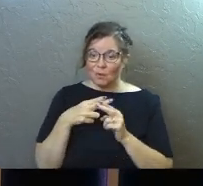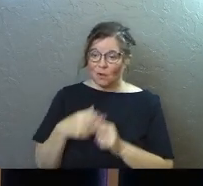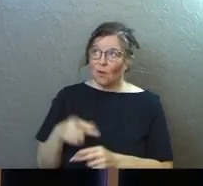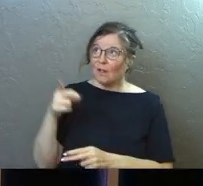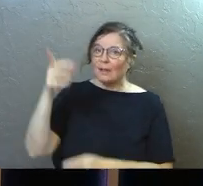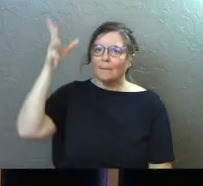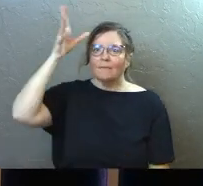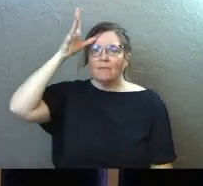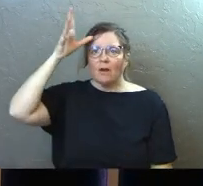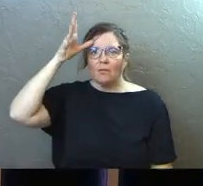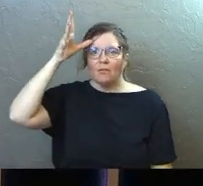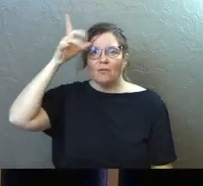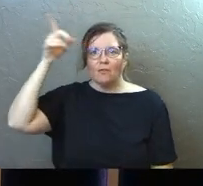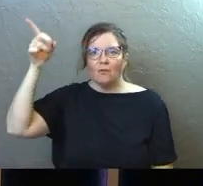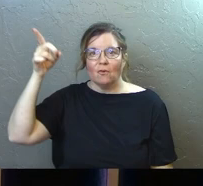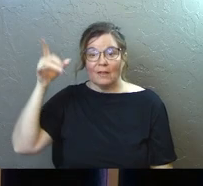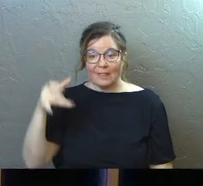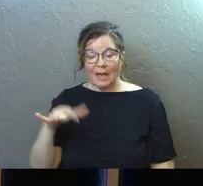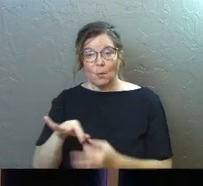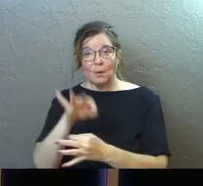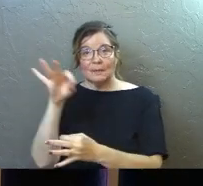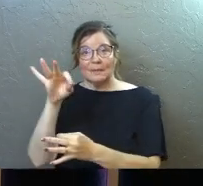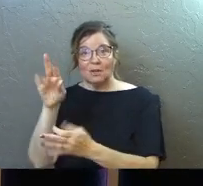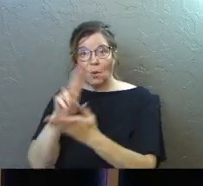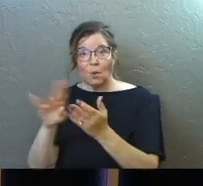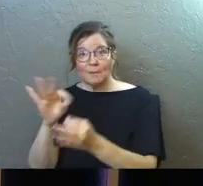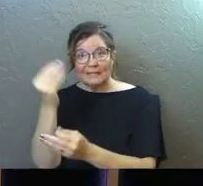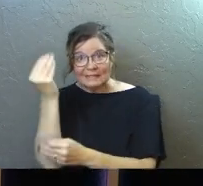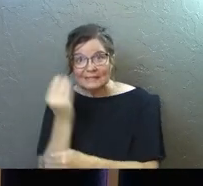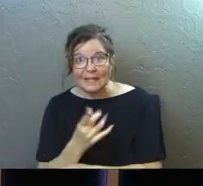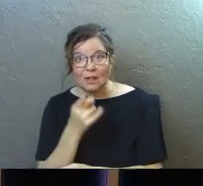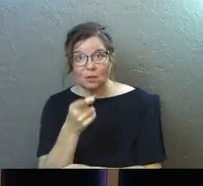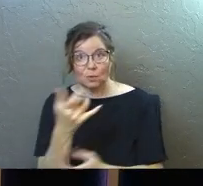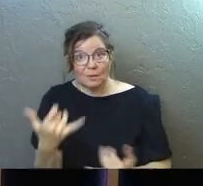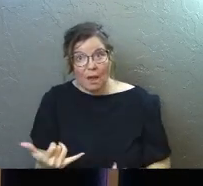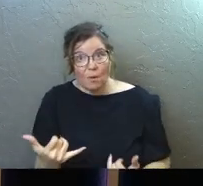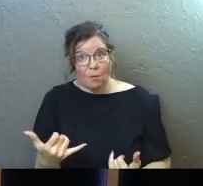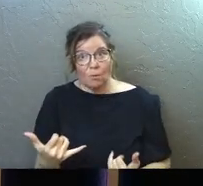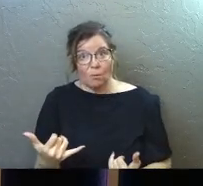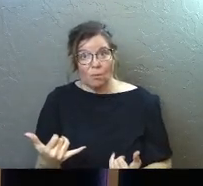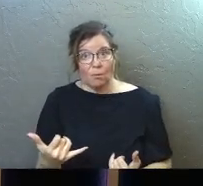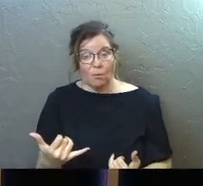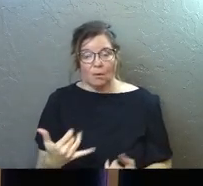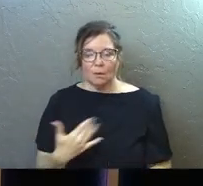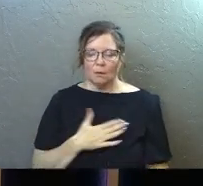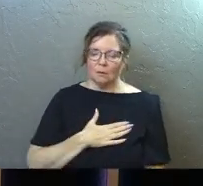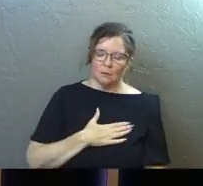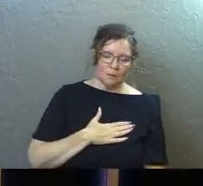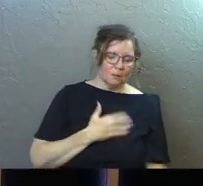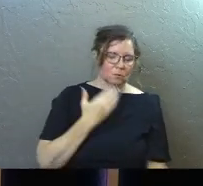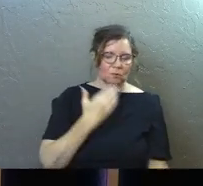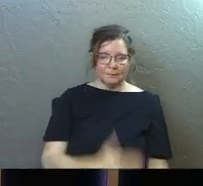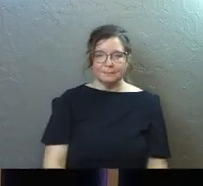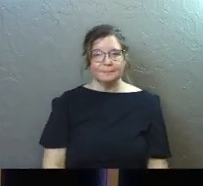father. That's what the spirit is saying to you even now. So good.